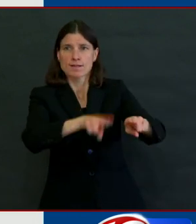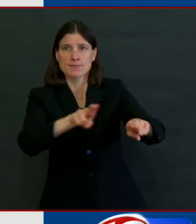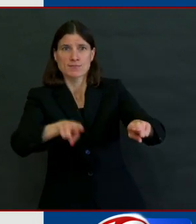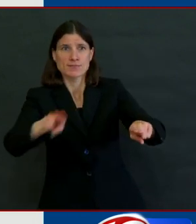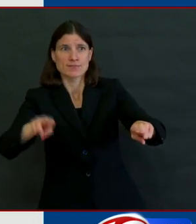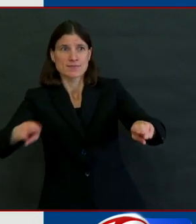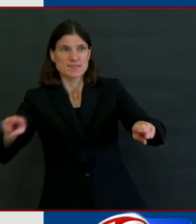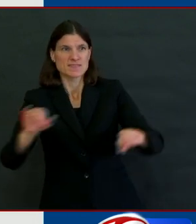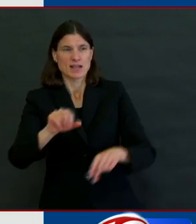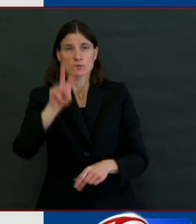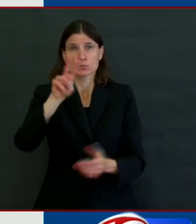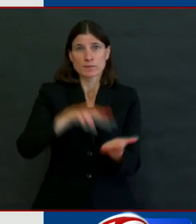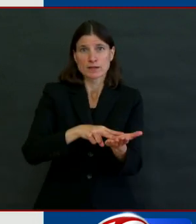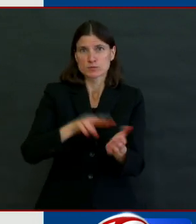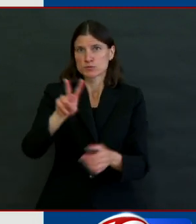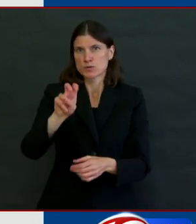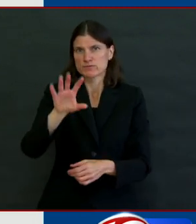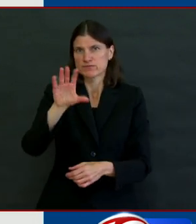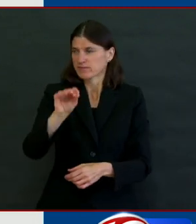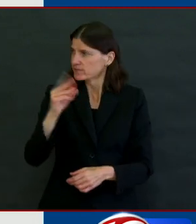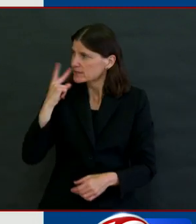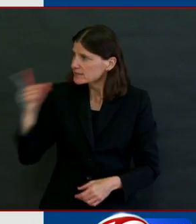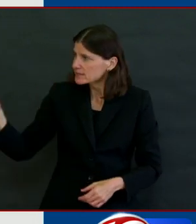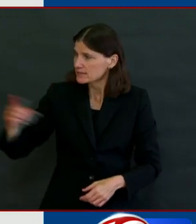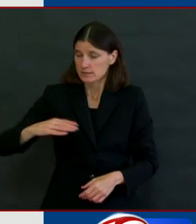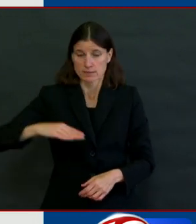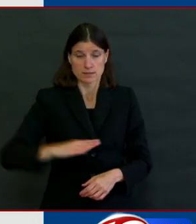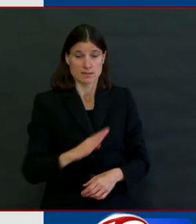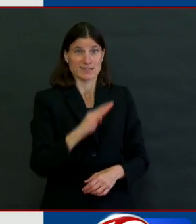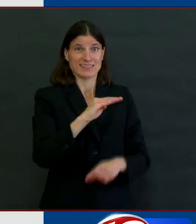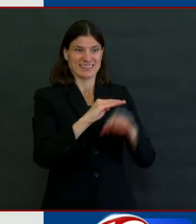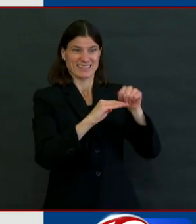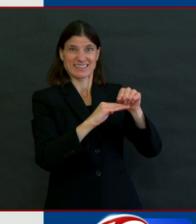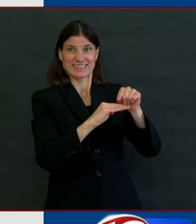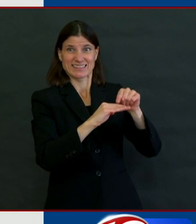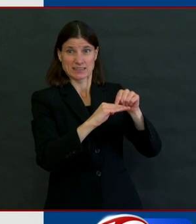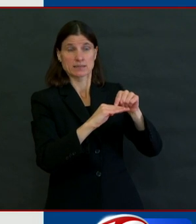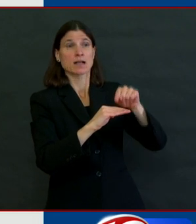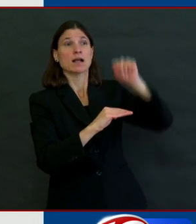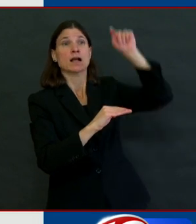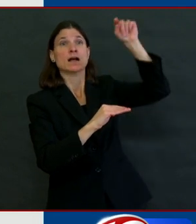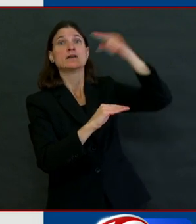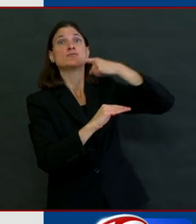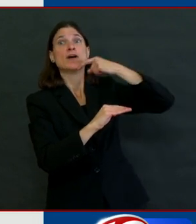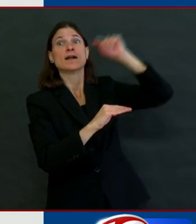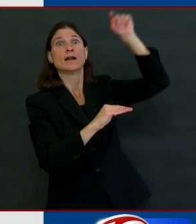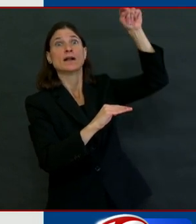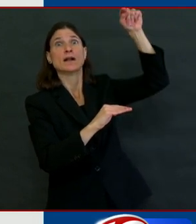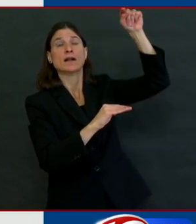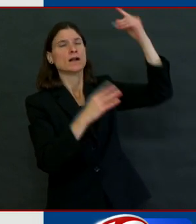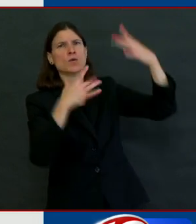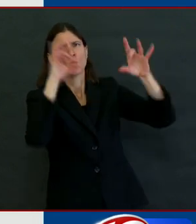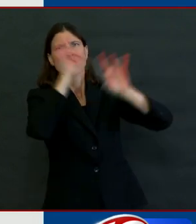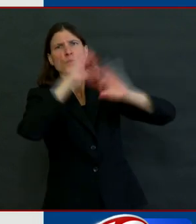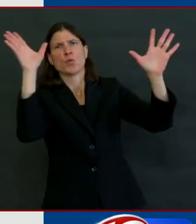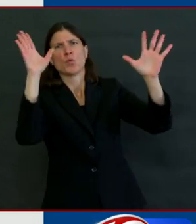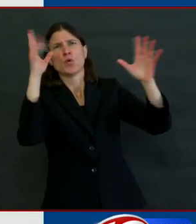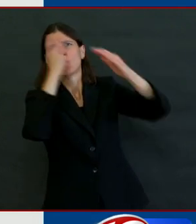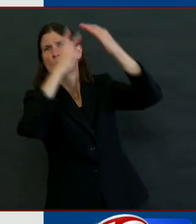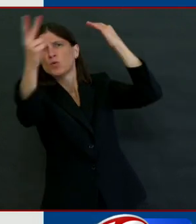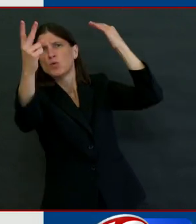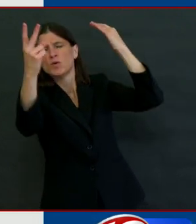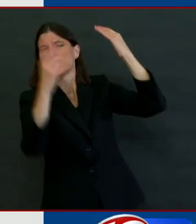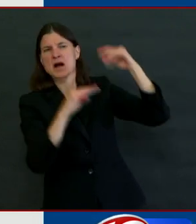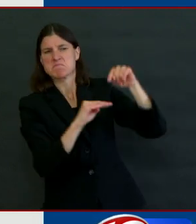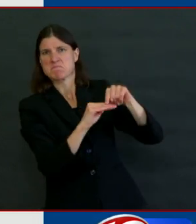obey the stay-at-home order, it is absolutely my hope that we, our actual experience, not my